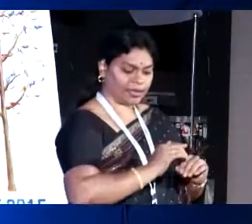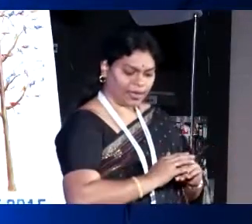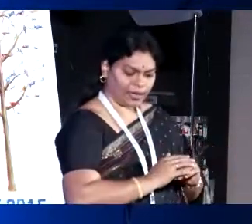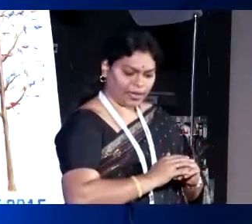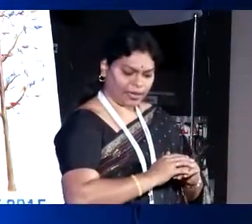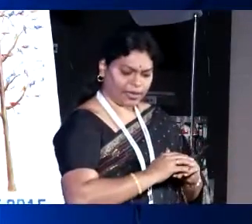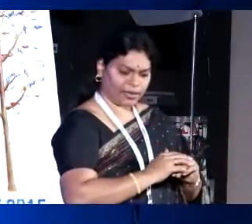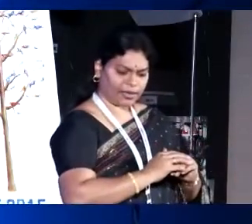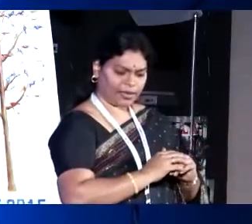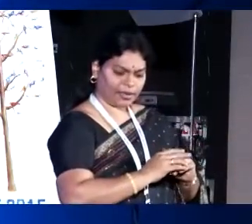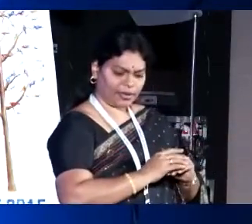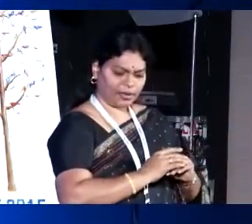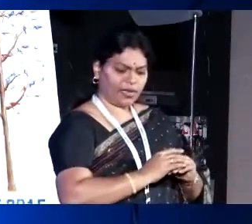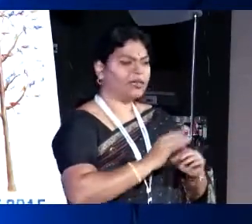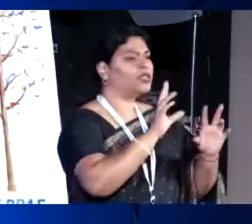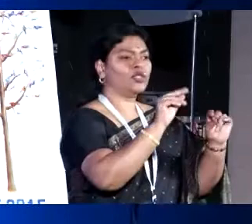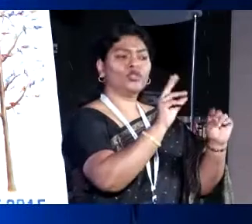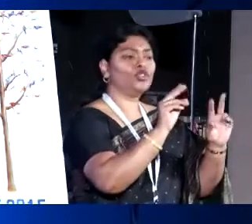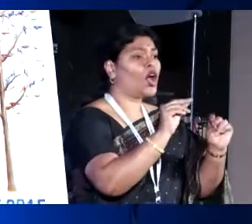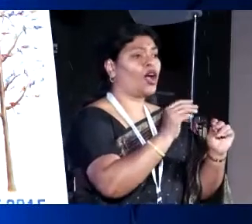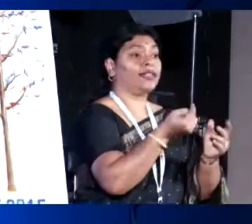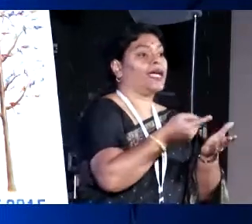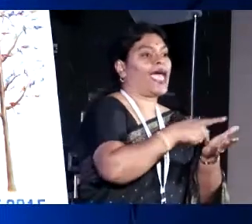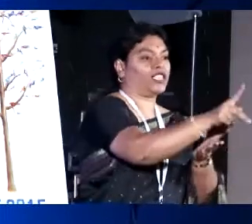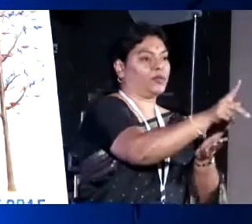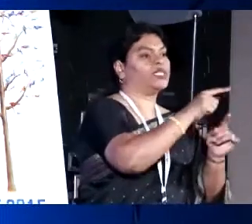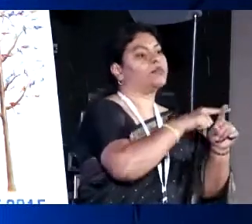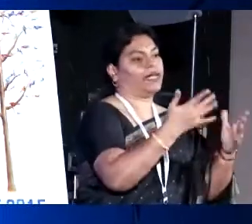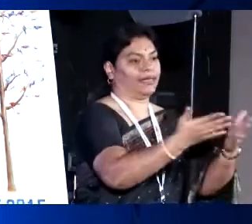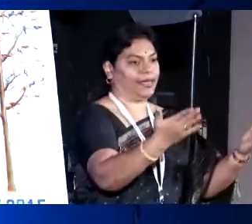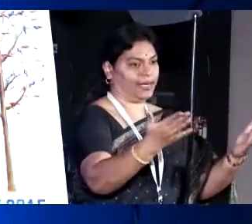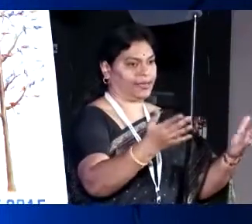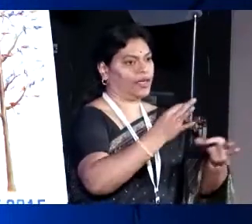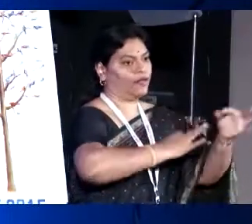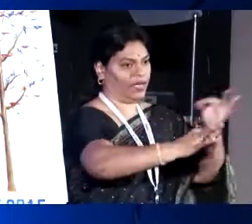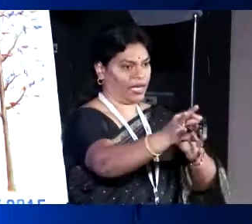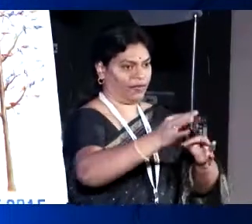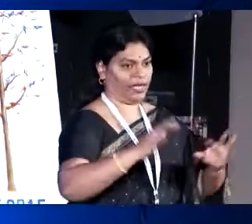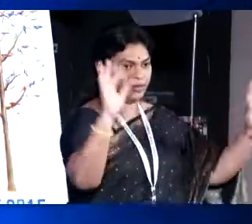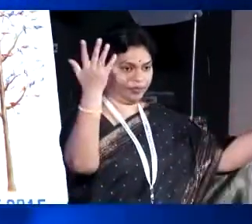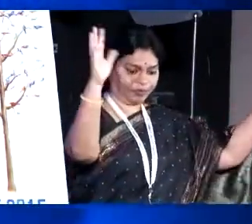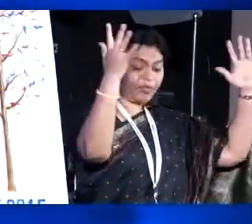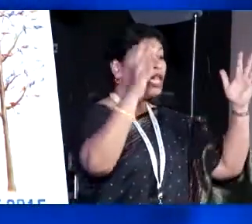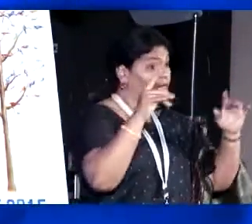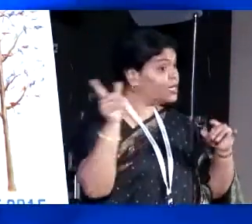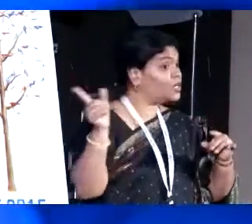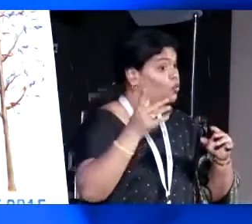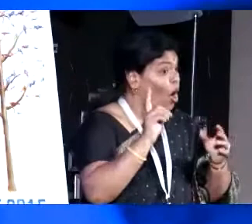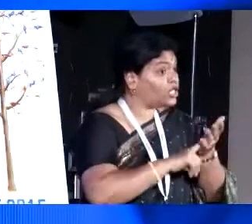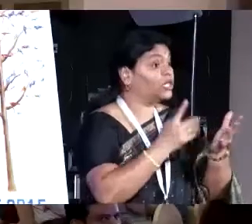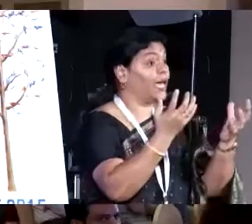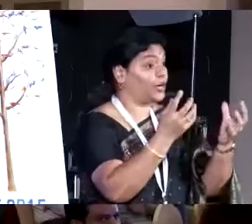economy, which is not cash based, but trash based. That is what we are trying to do with the old material. Thank you. you.